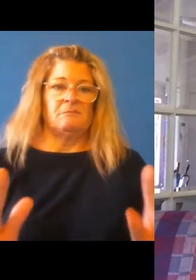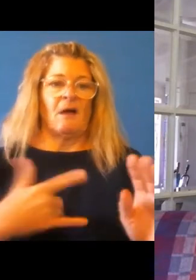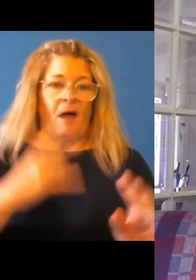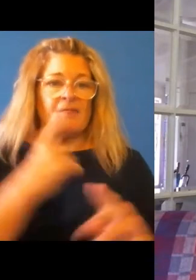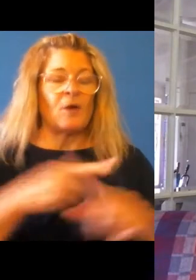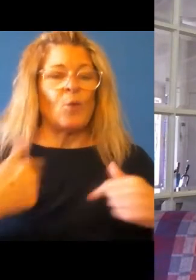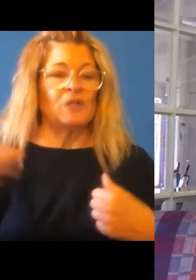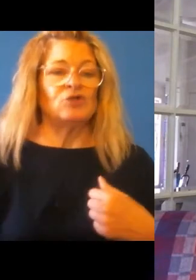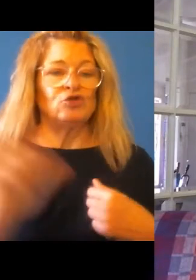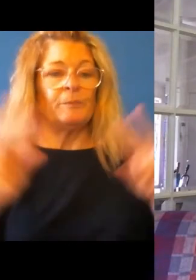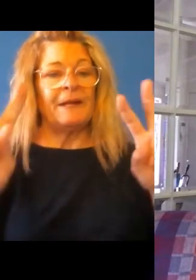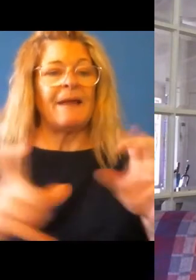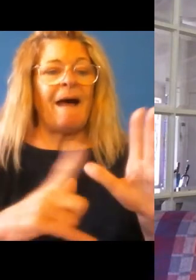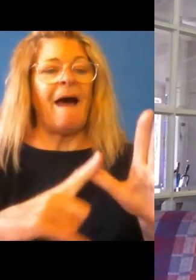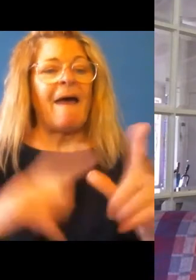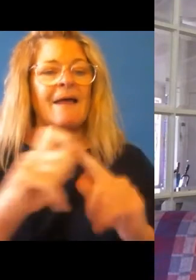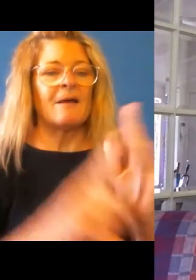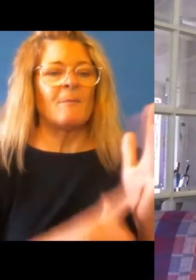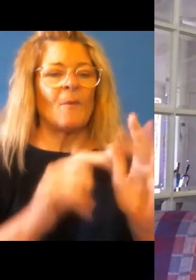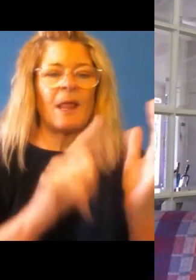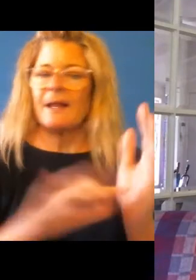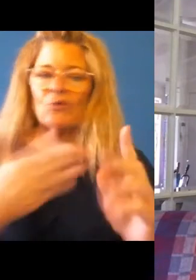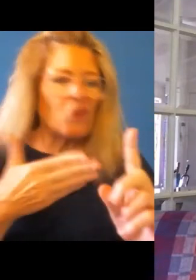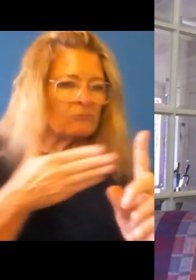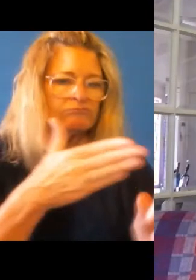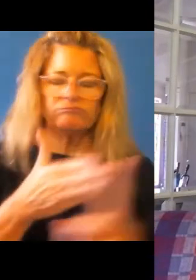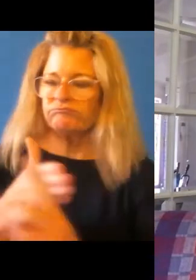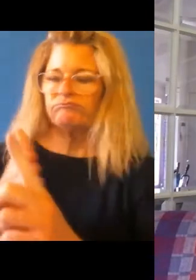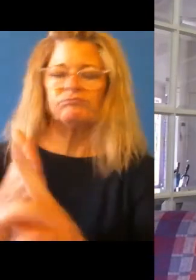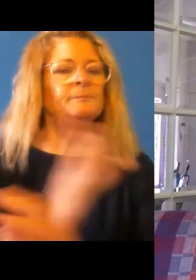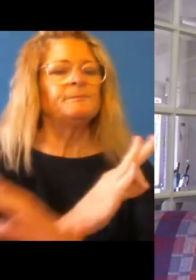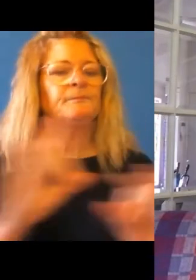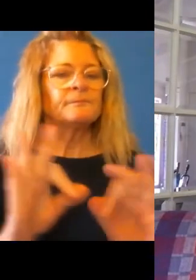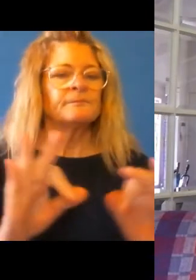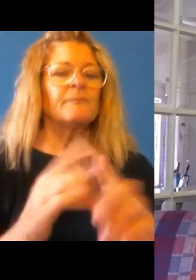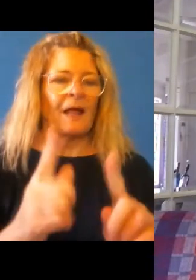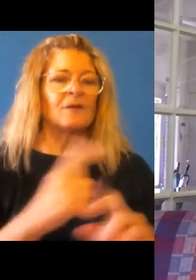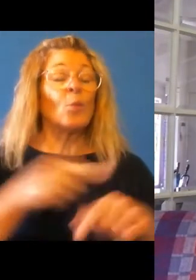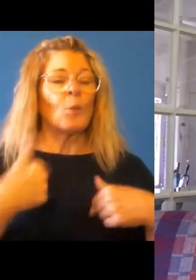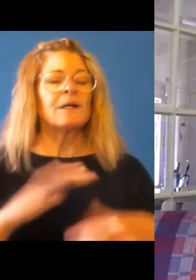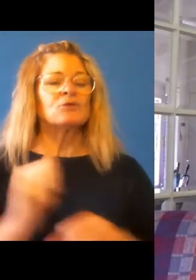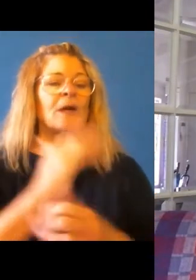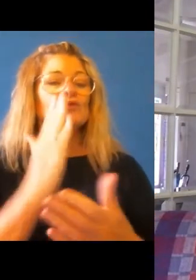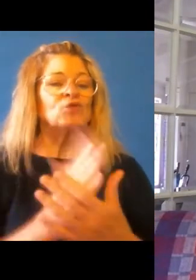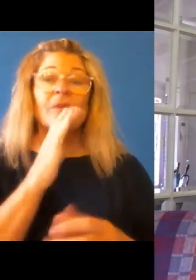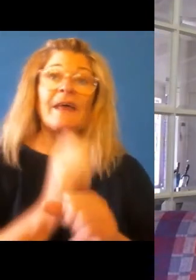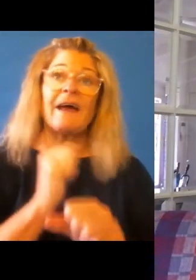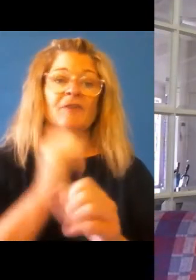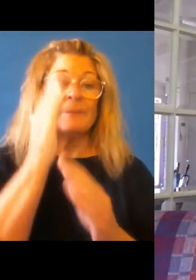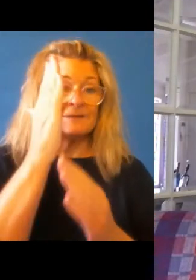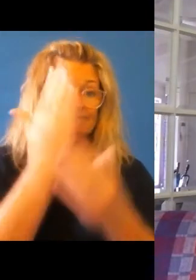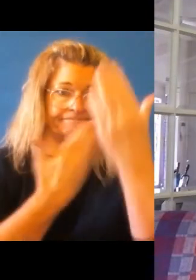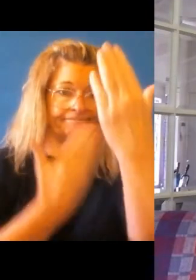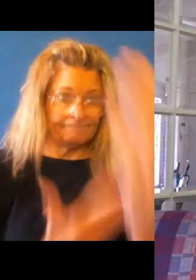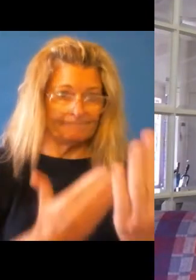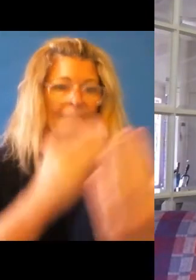and, and we serve the minister, um, or the, the governor of the day. Um, you know, but I think we've also got to be